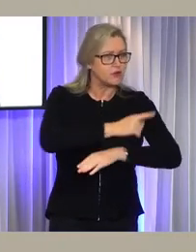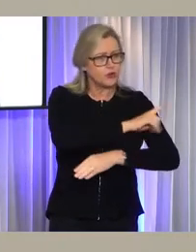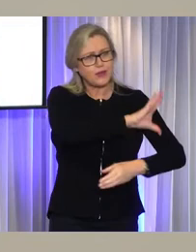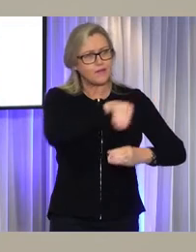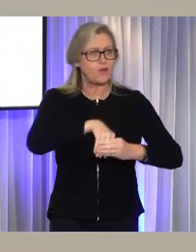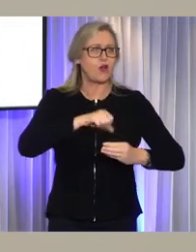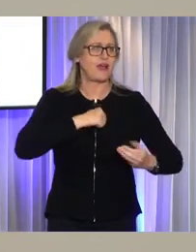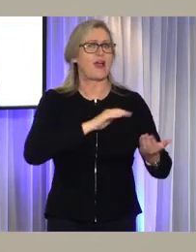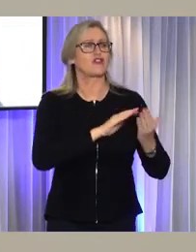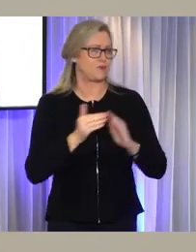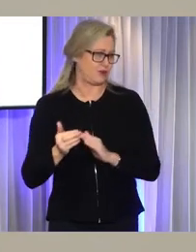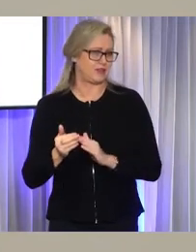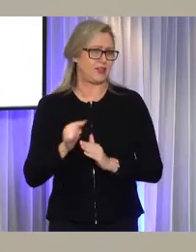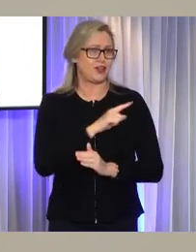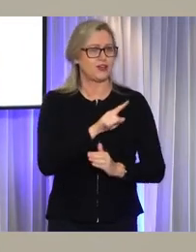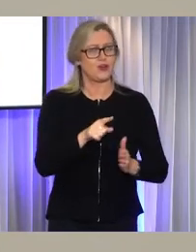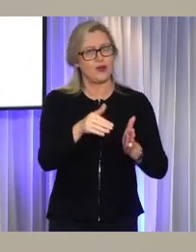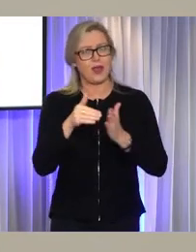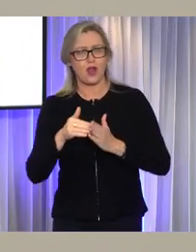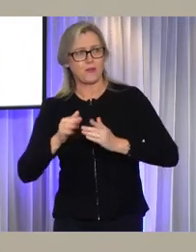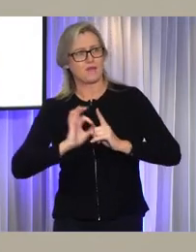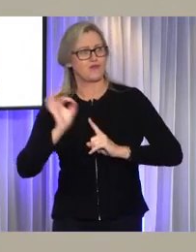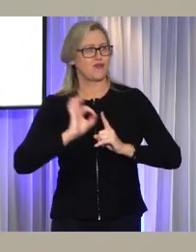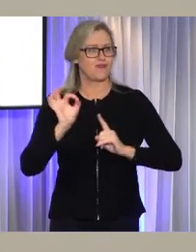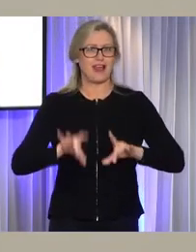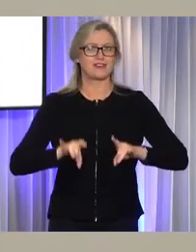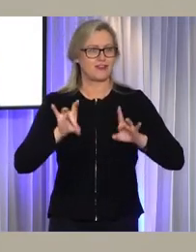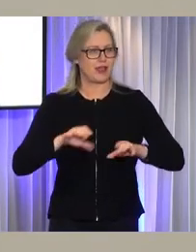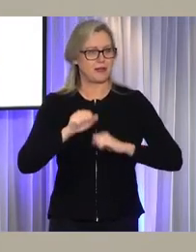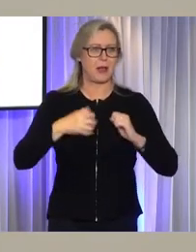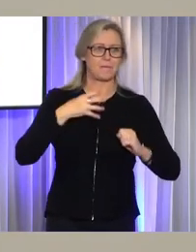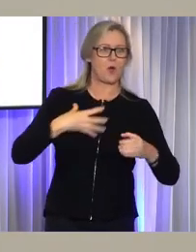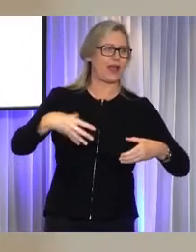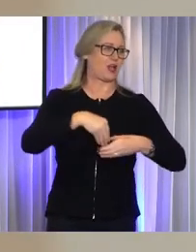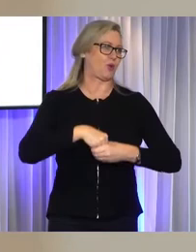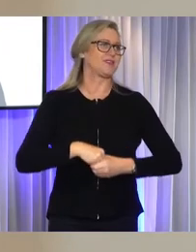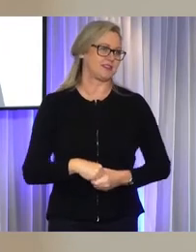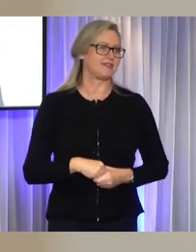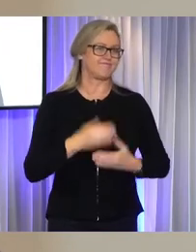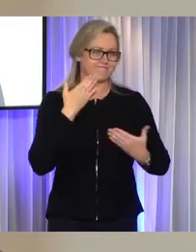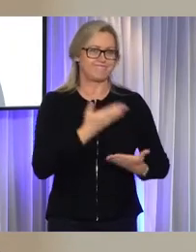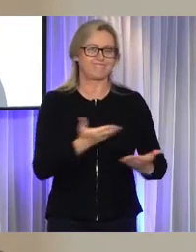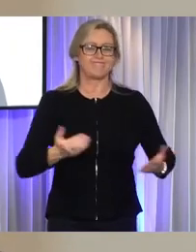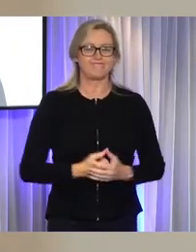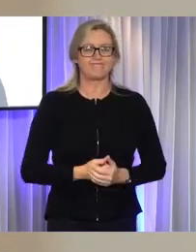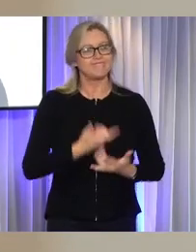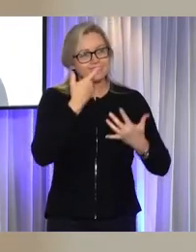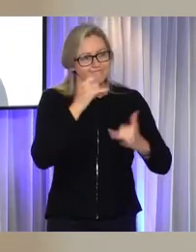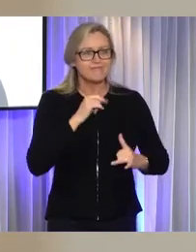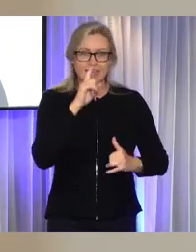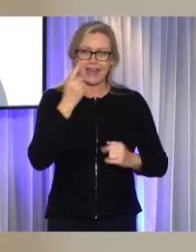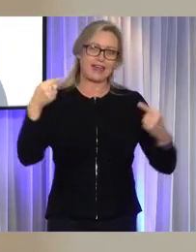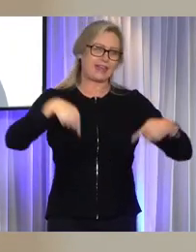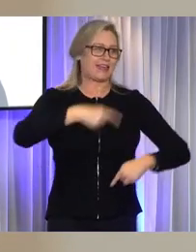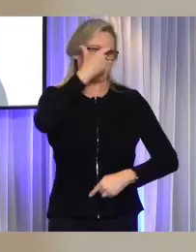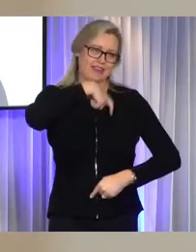and helping shape a better more inclusive Australian society. I'm really sorry that I can't be there with you in person